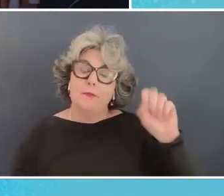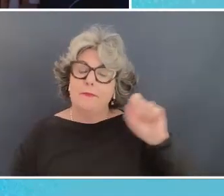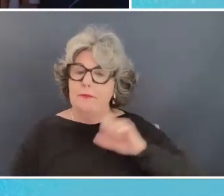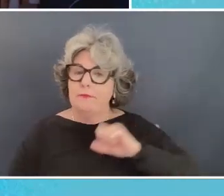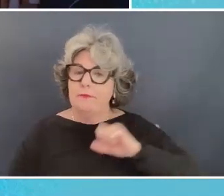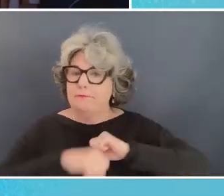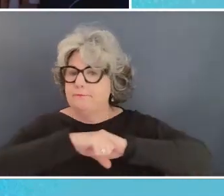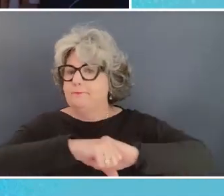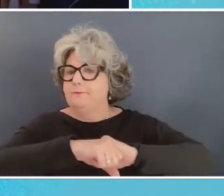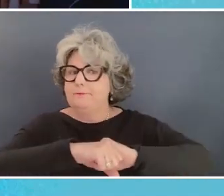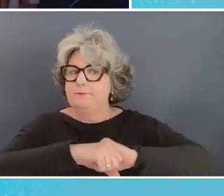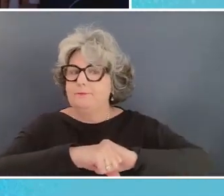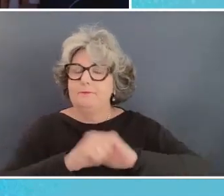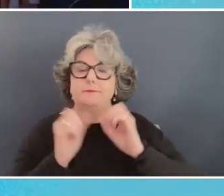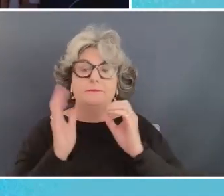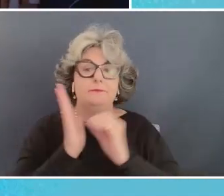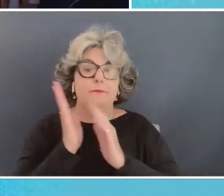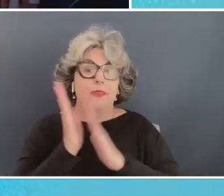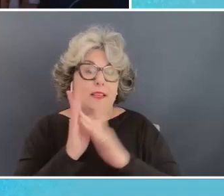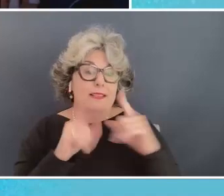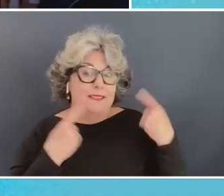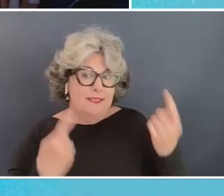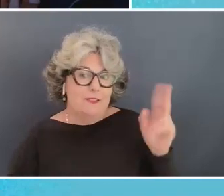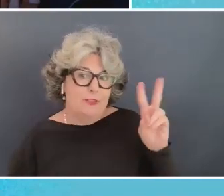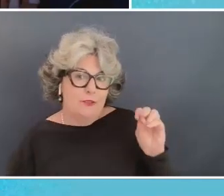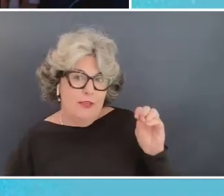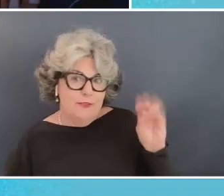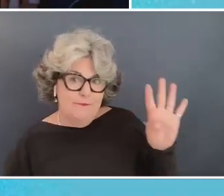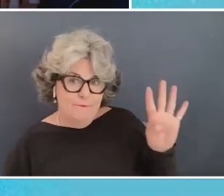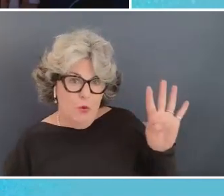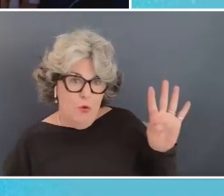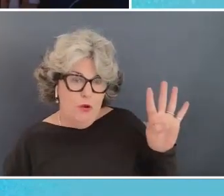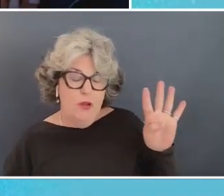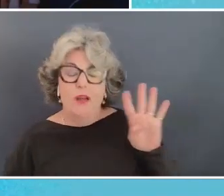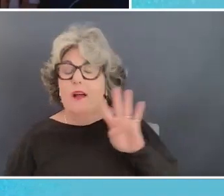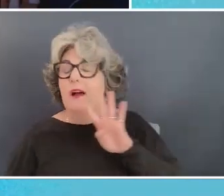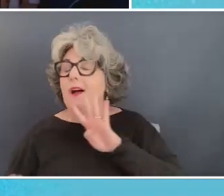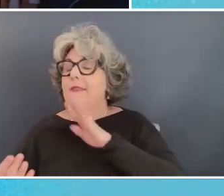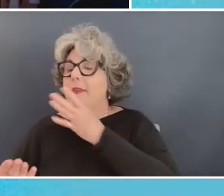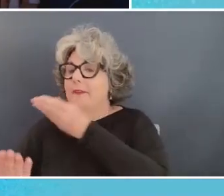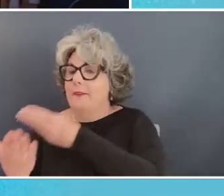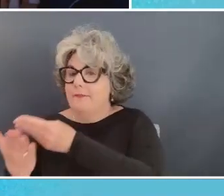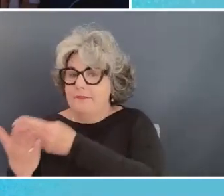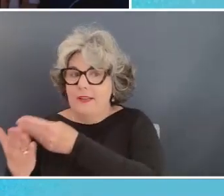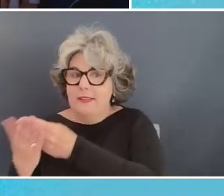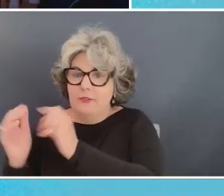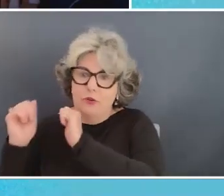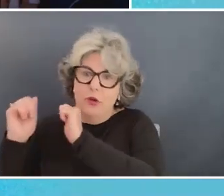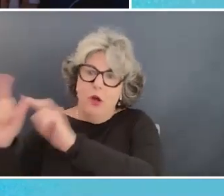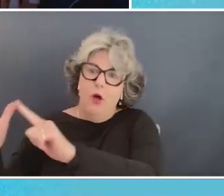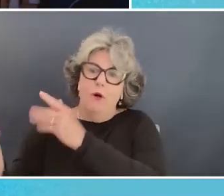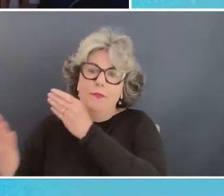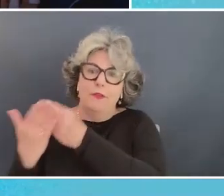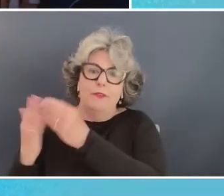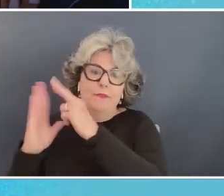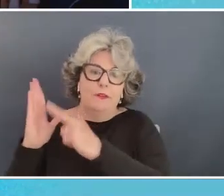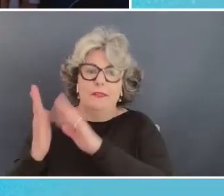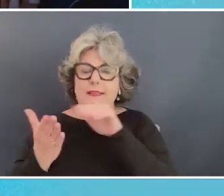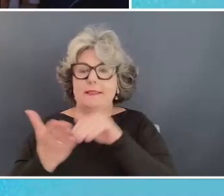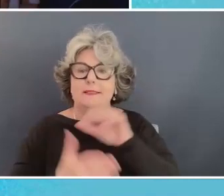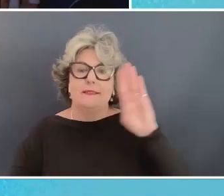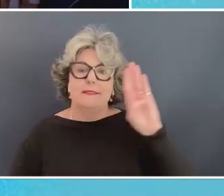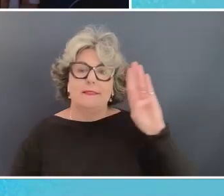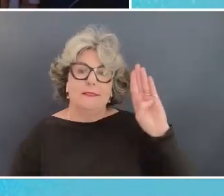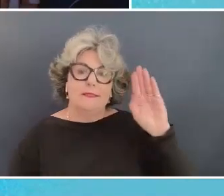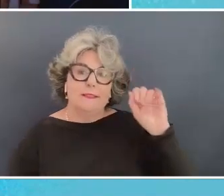i'll note that since then the those networks of financial all those financial regulators central bankers